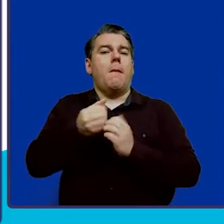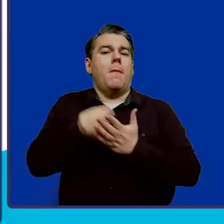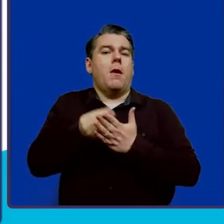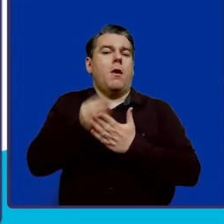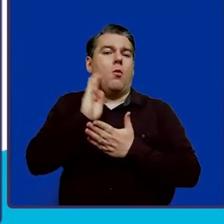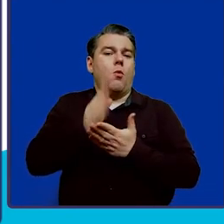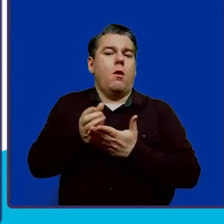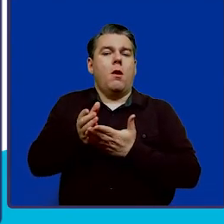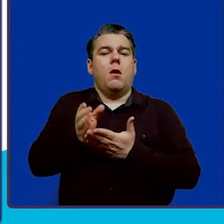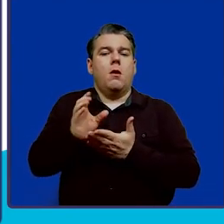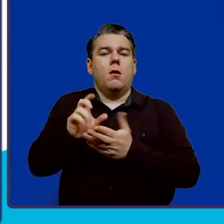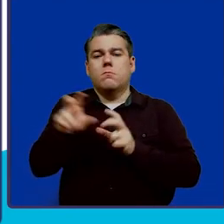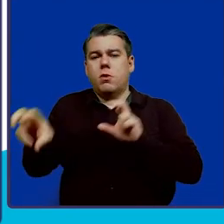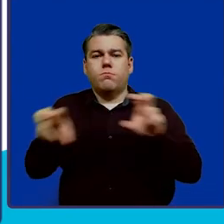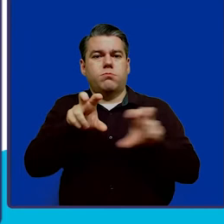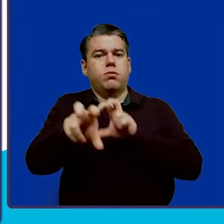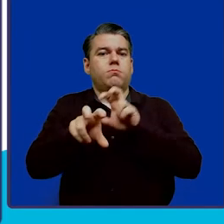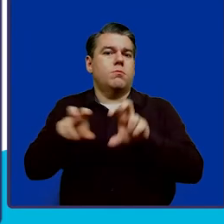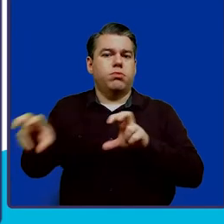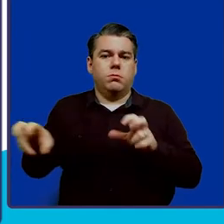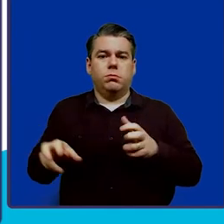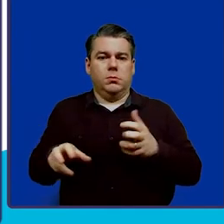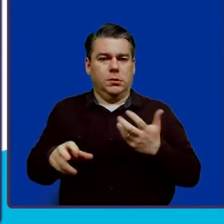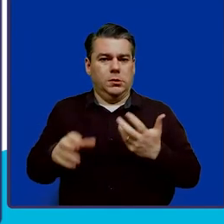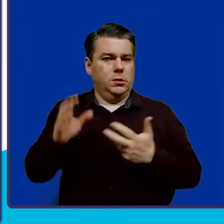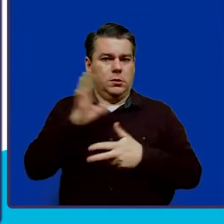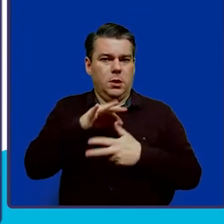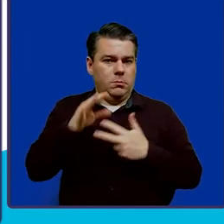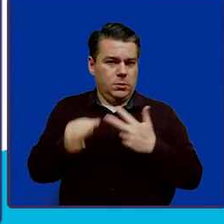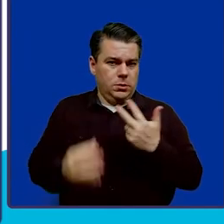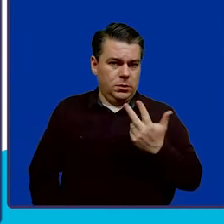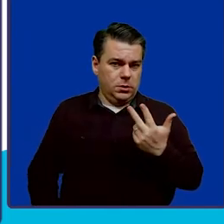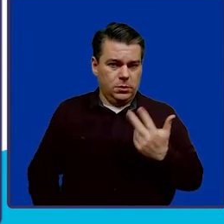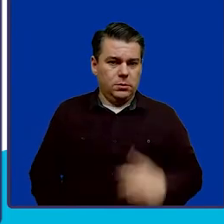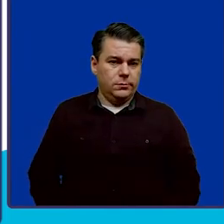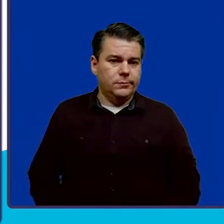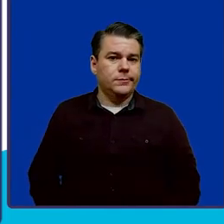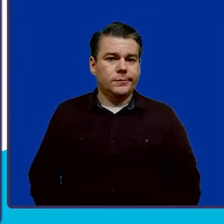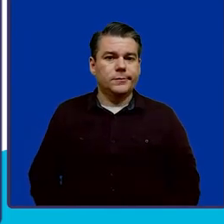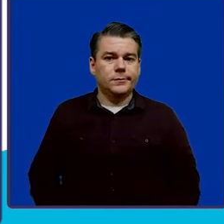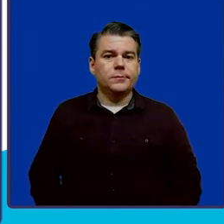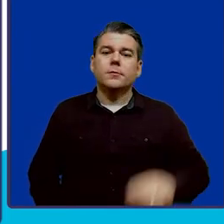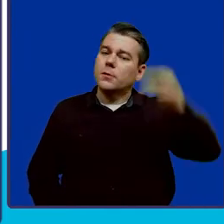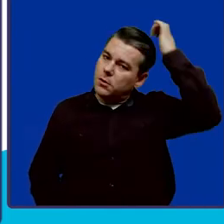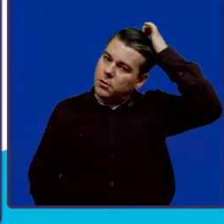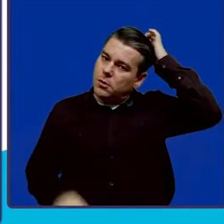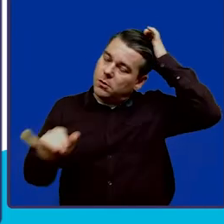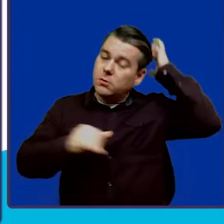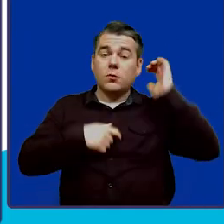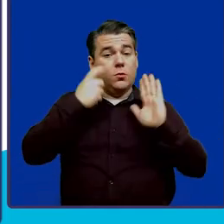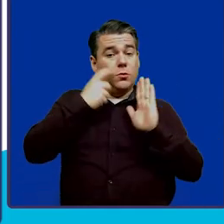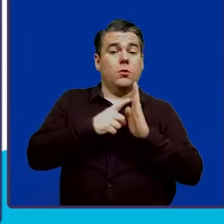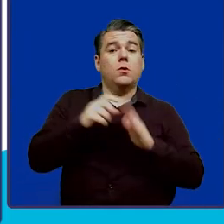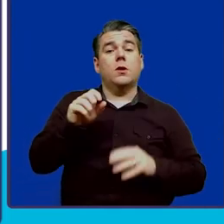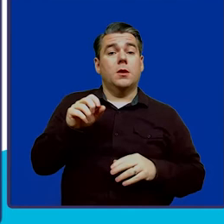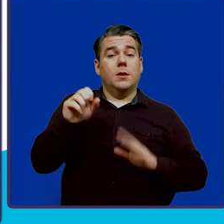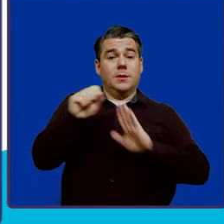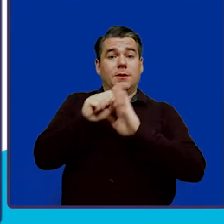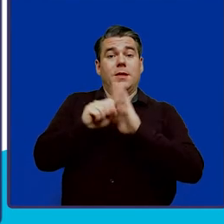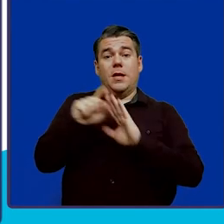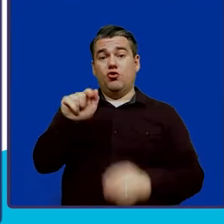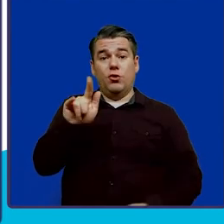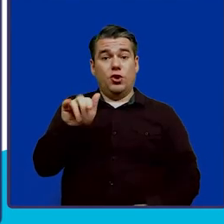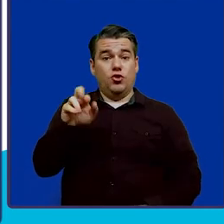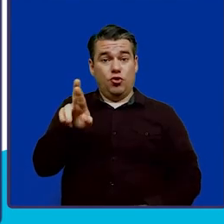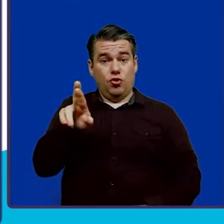will be allocated across the investment options that are included in the plan. Also note that the State Treasurer's Office, we cannot